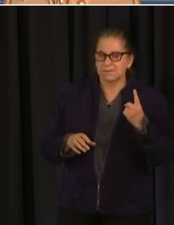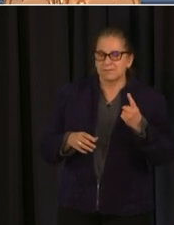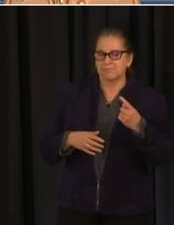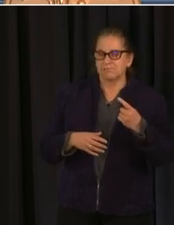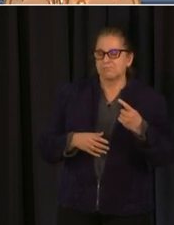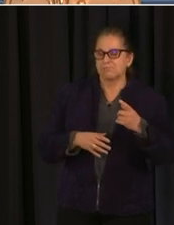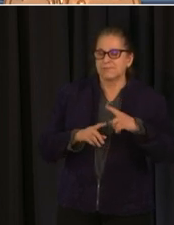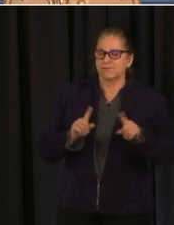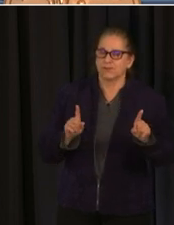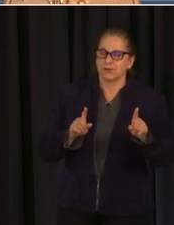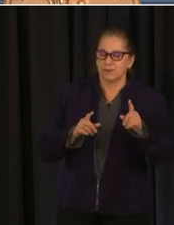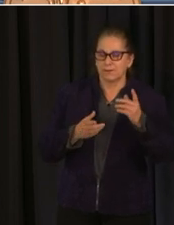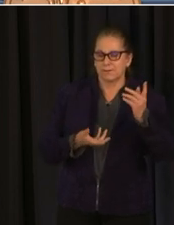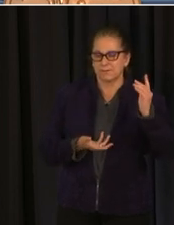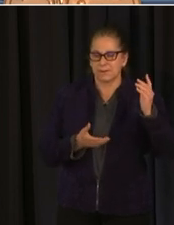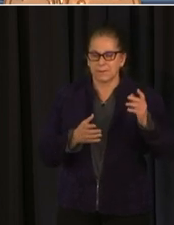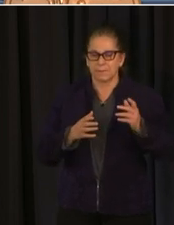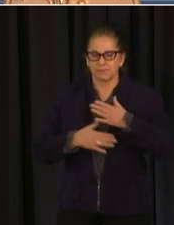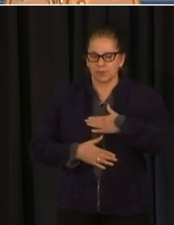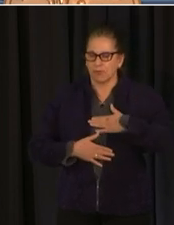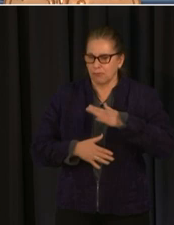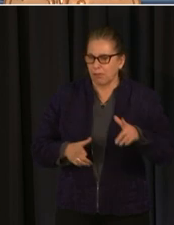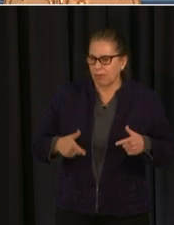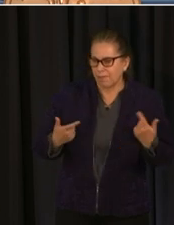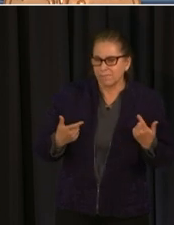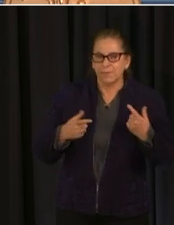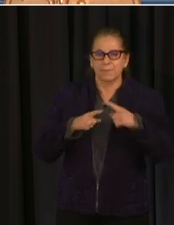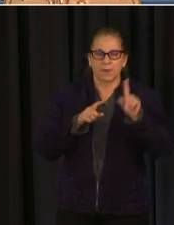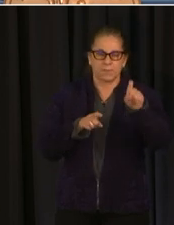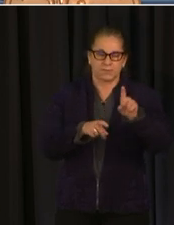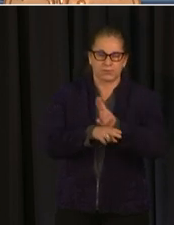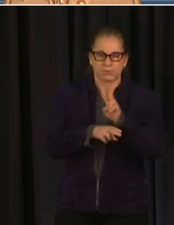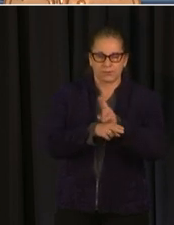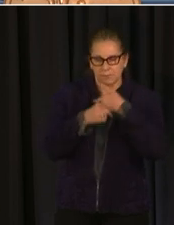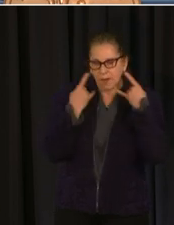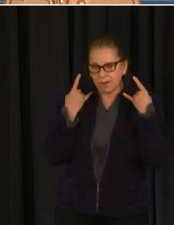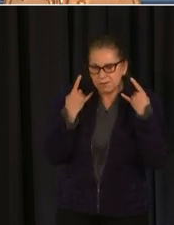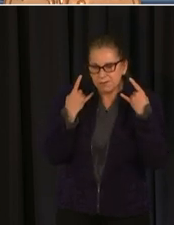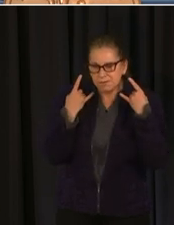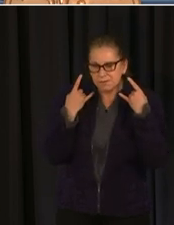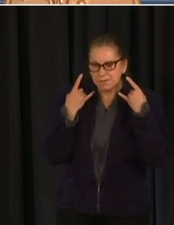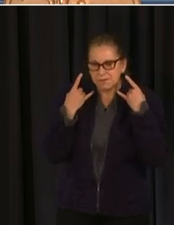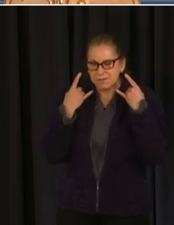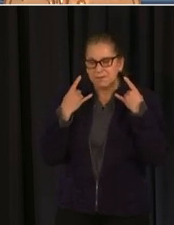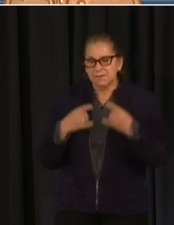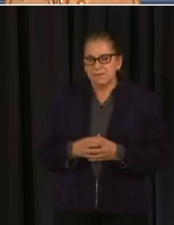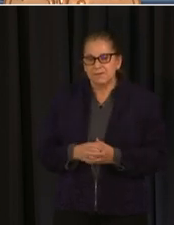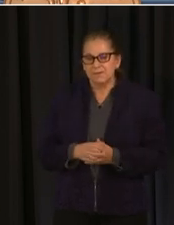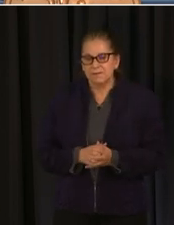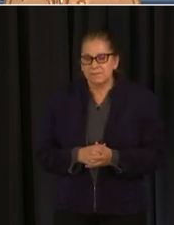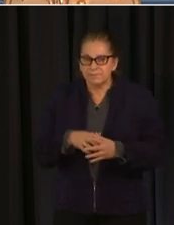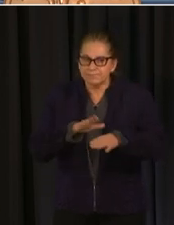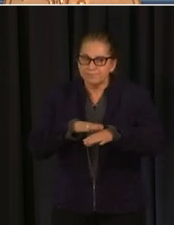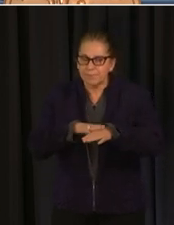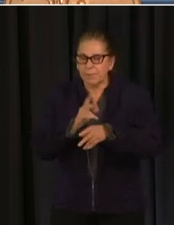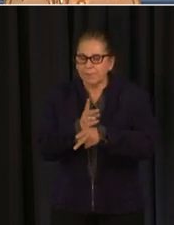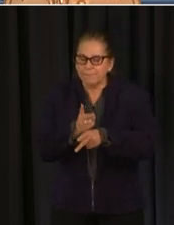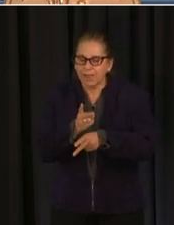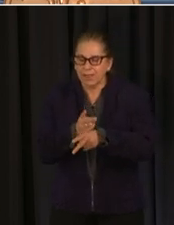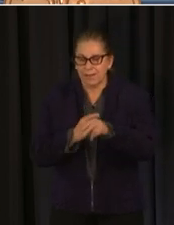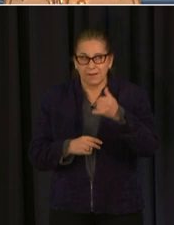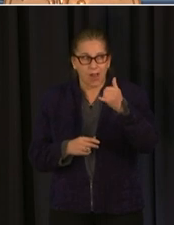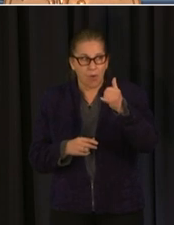enjoy um while being masked but you see that their caution uh activities for